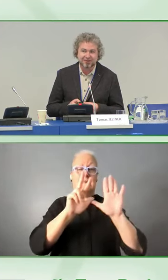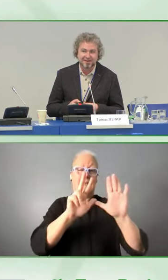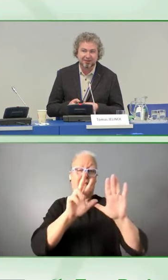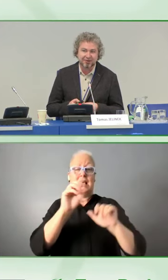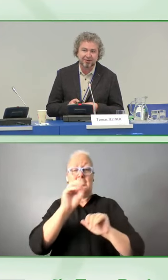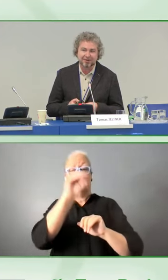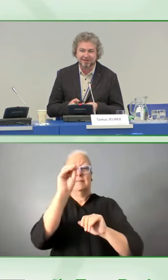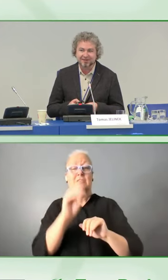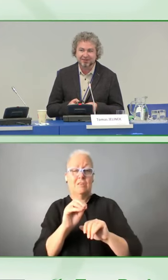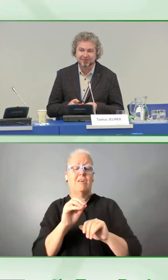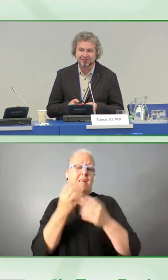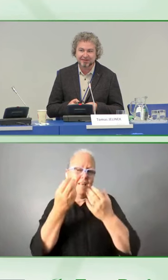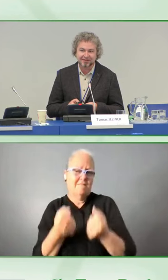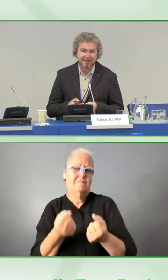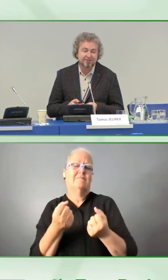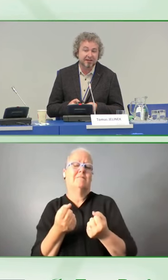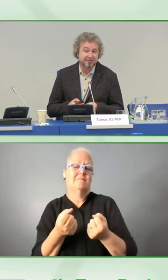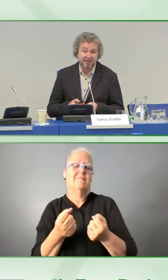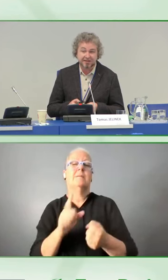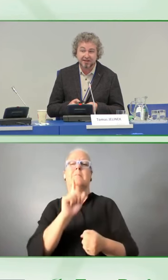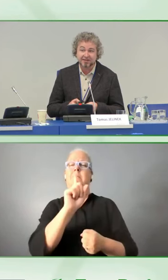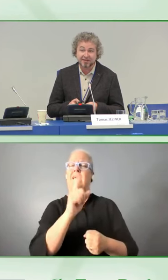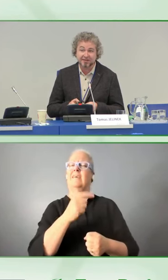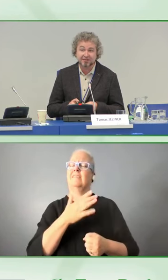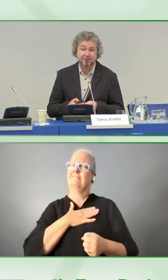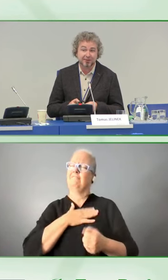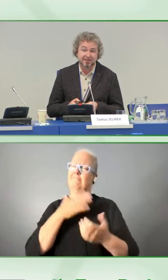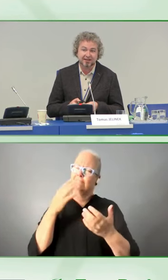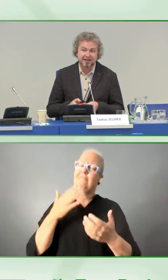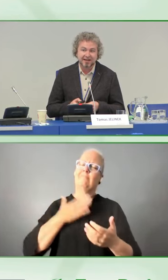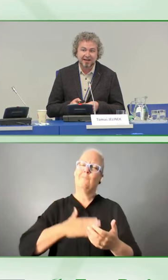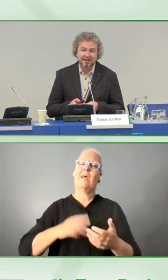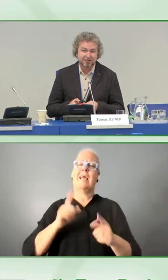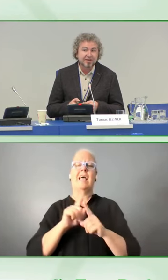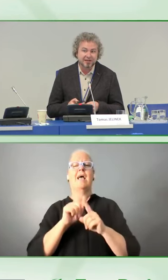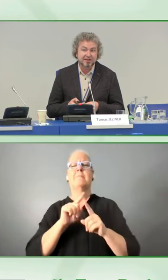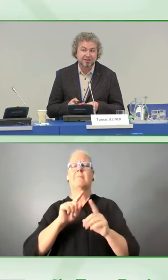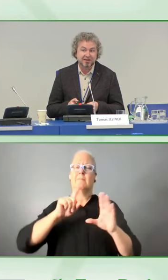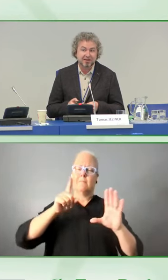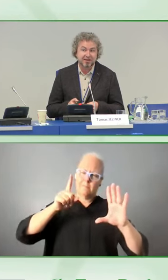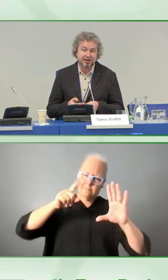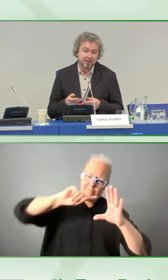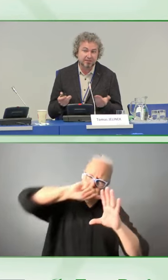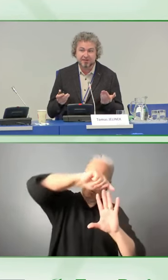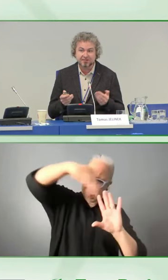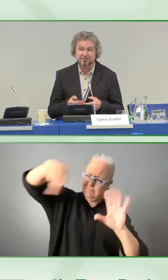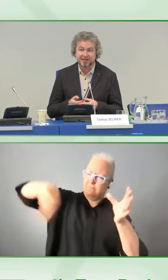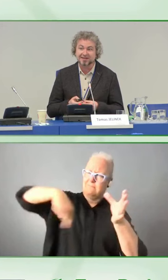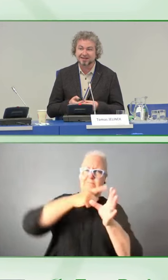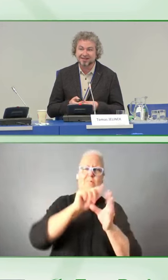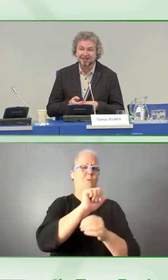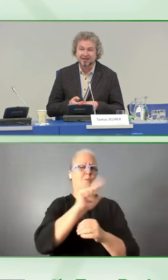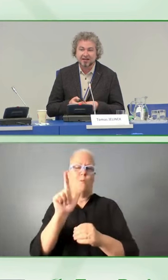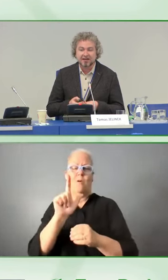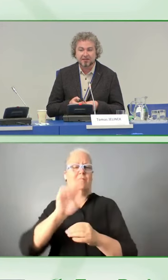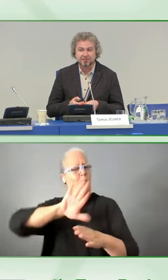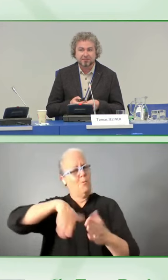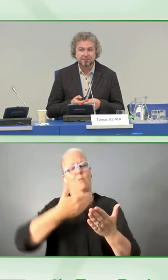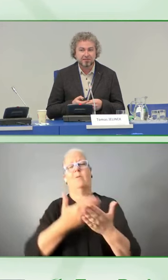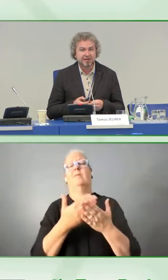Of course, our goal is to cover every country in the world. And you can actually help us with that.